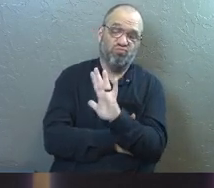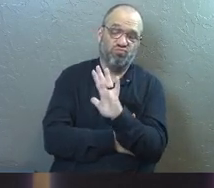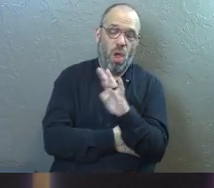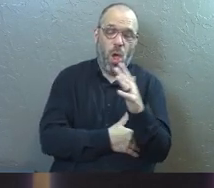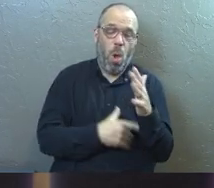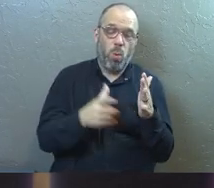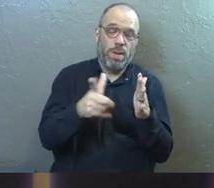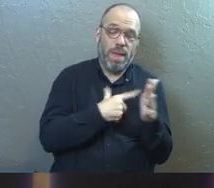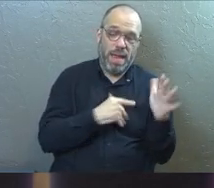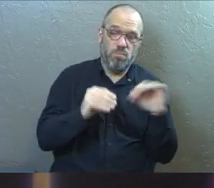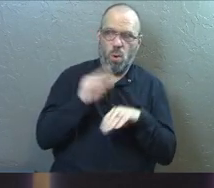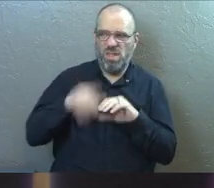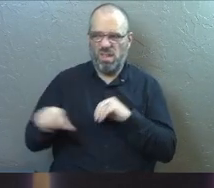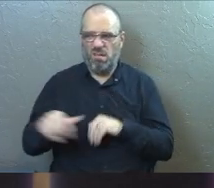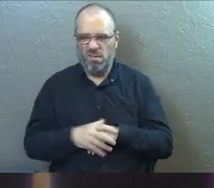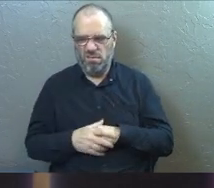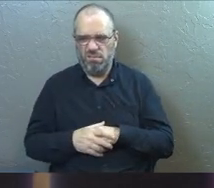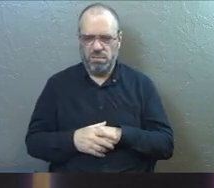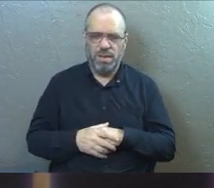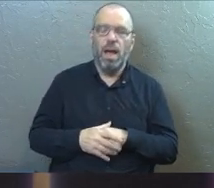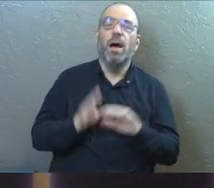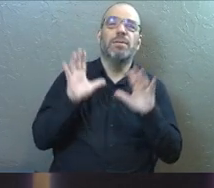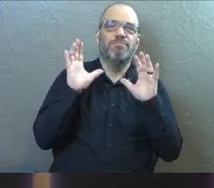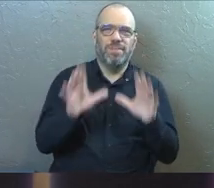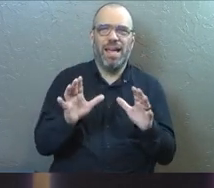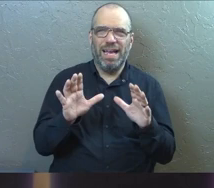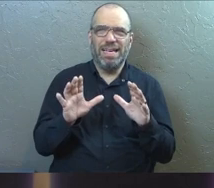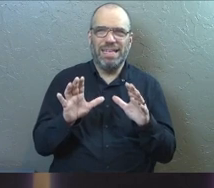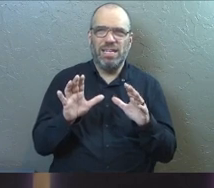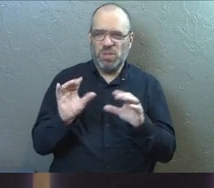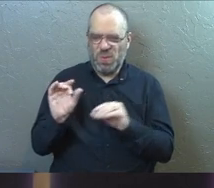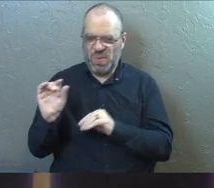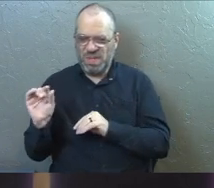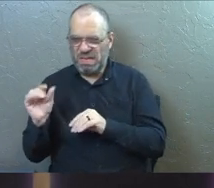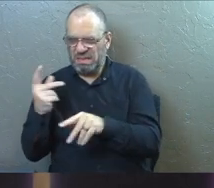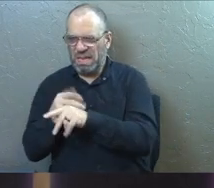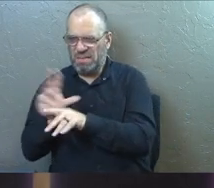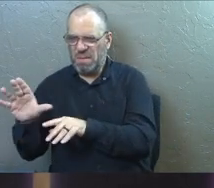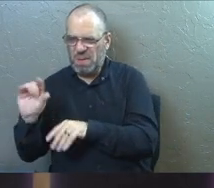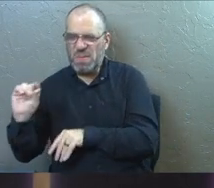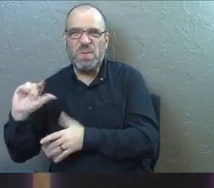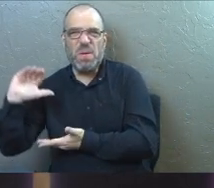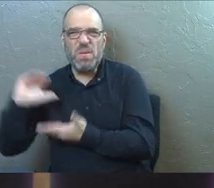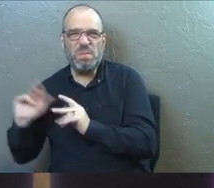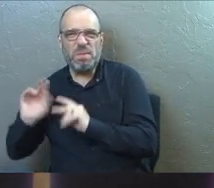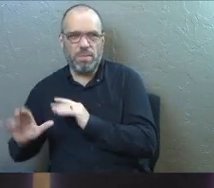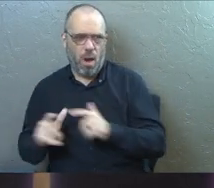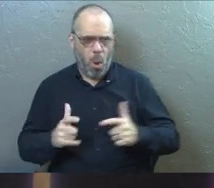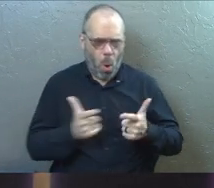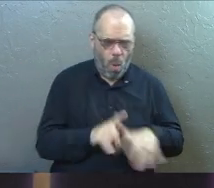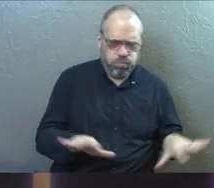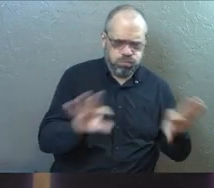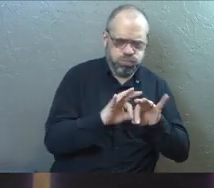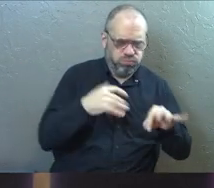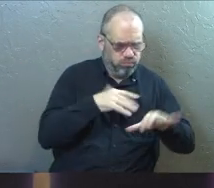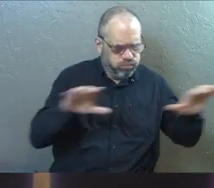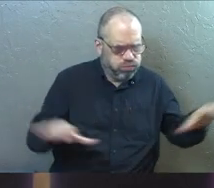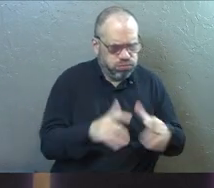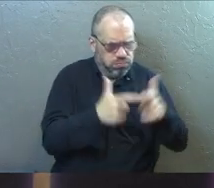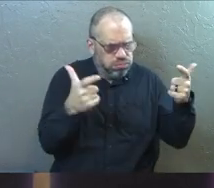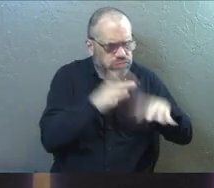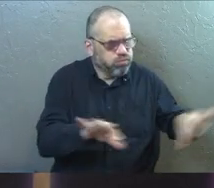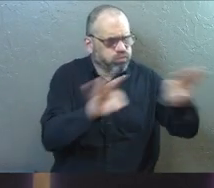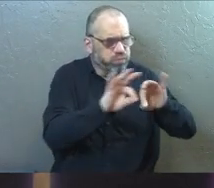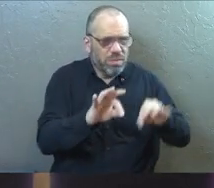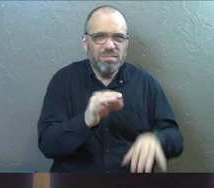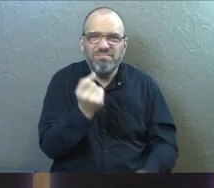higher paid than you are. So let's have this little thing done by some little people while the big people are doing the big